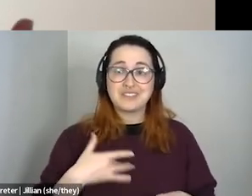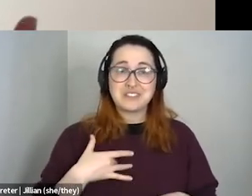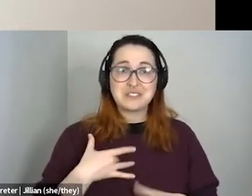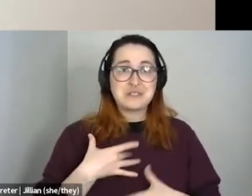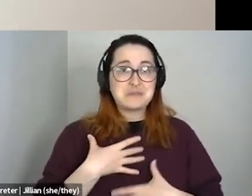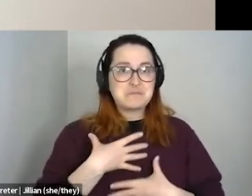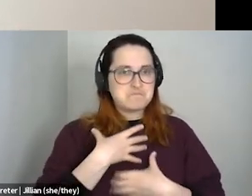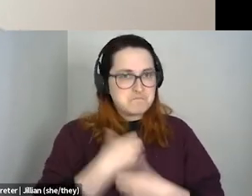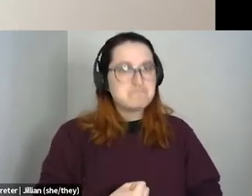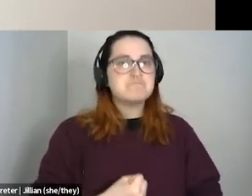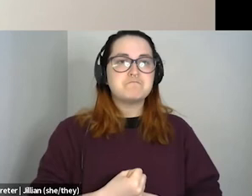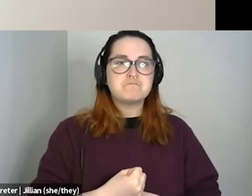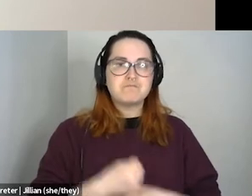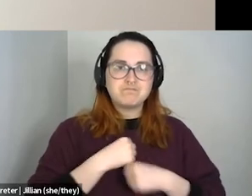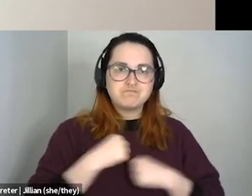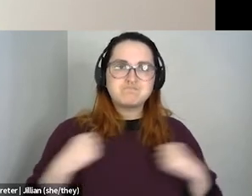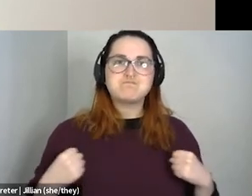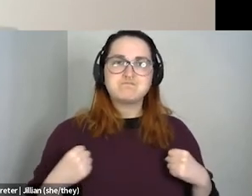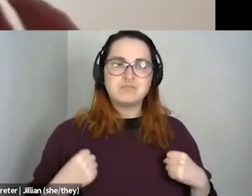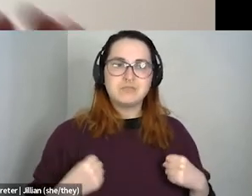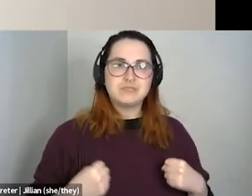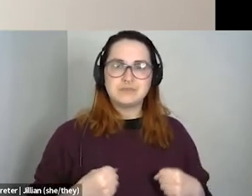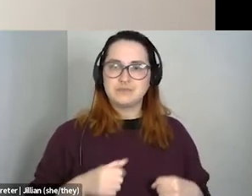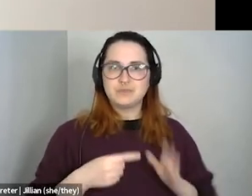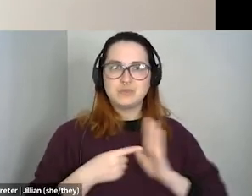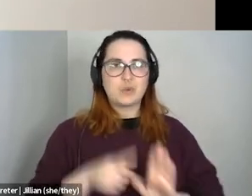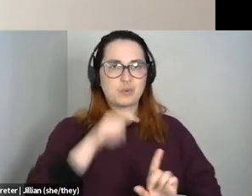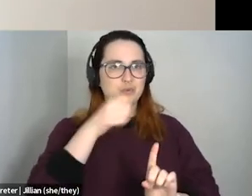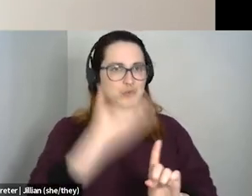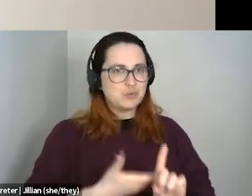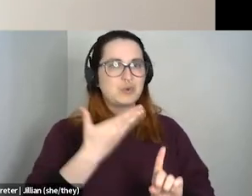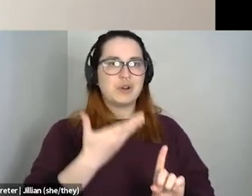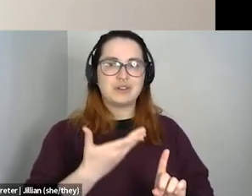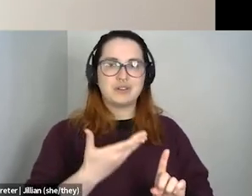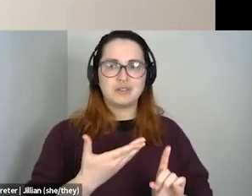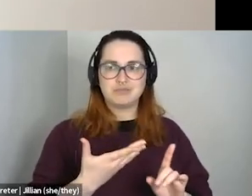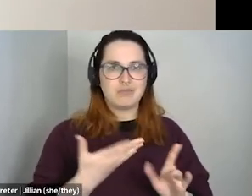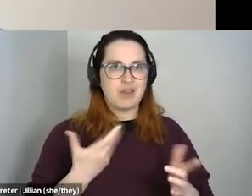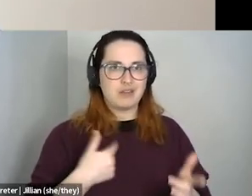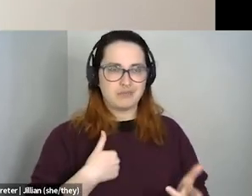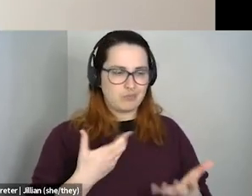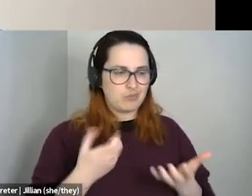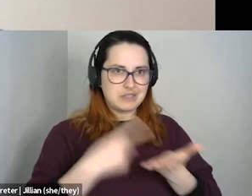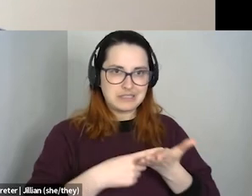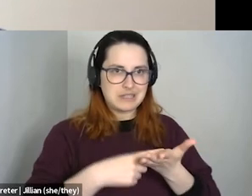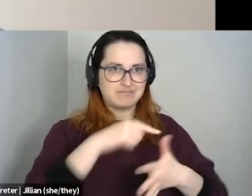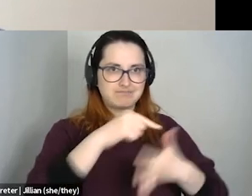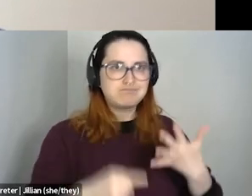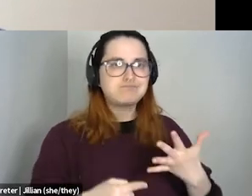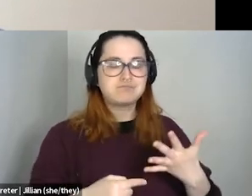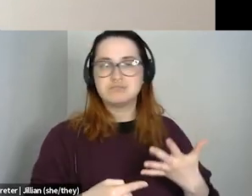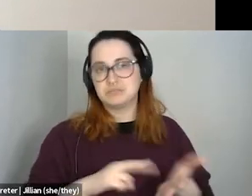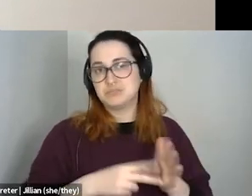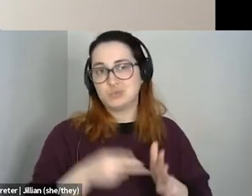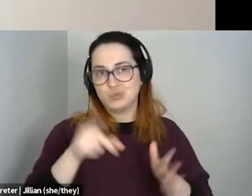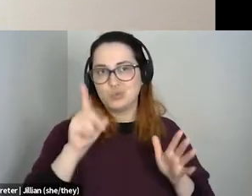put it out there, that that's, that's who you are. And that's what that, that's where you're looking to connect. Um, you know, you, you'll be able to find those